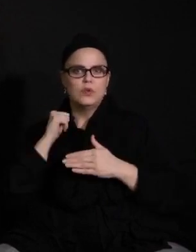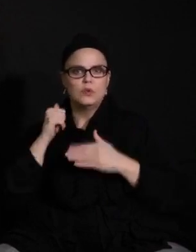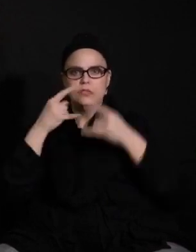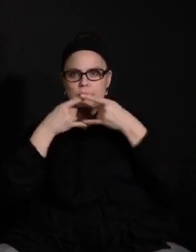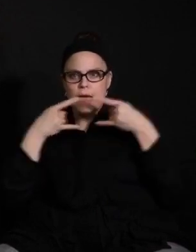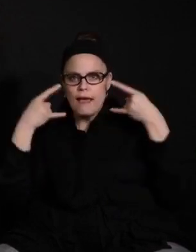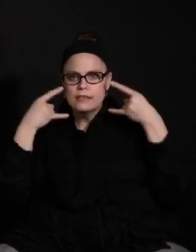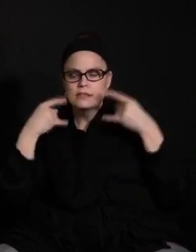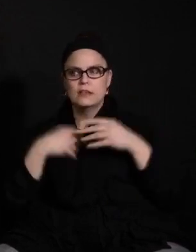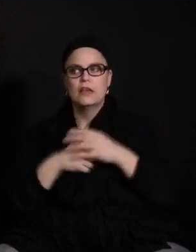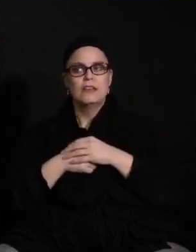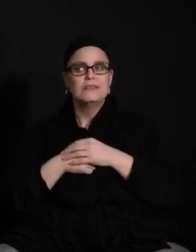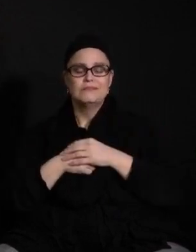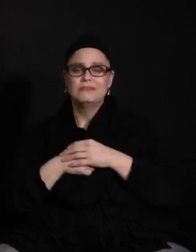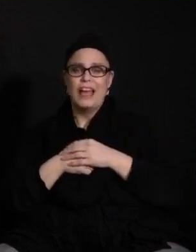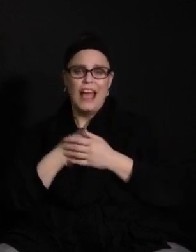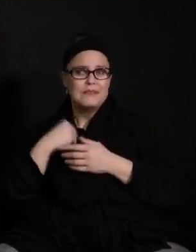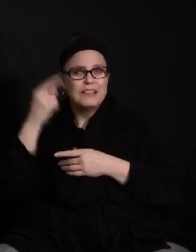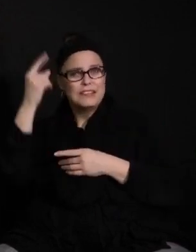to wear one much of the day.